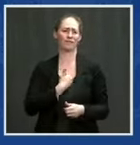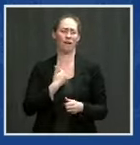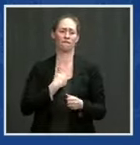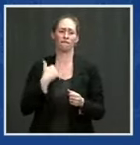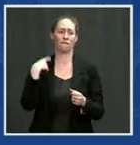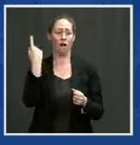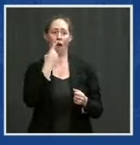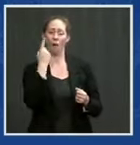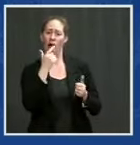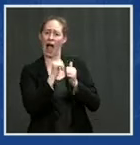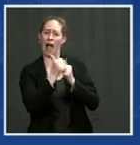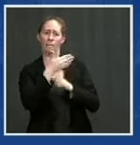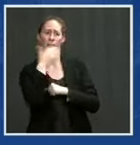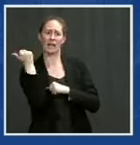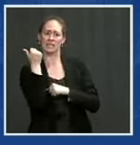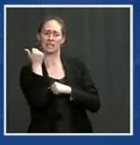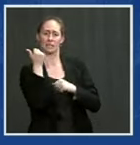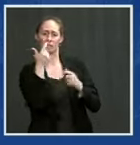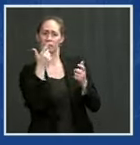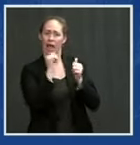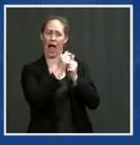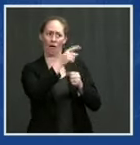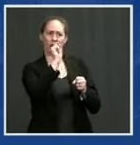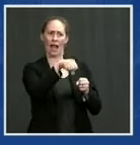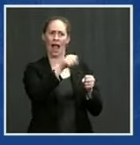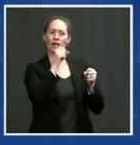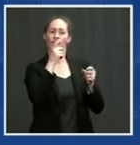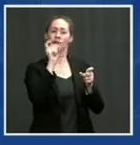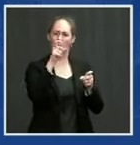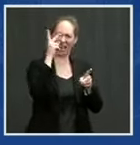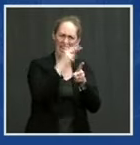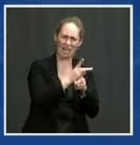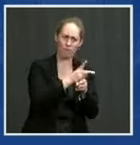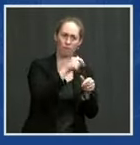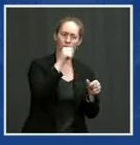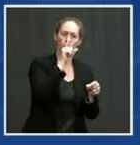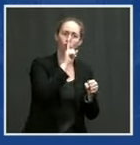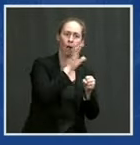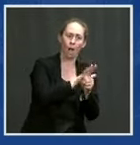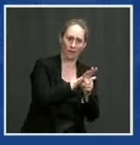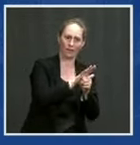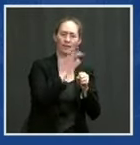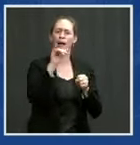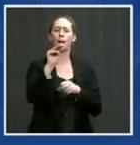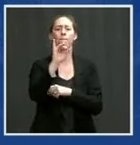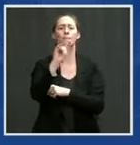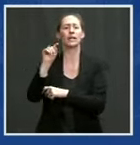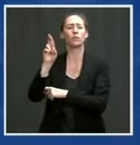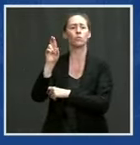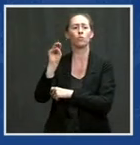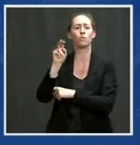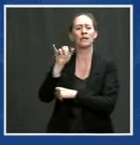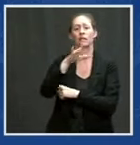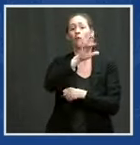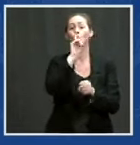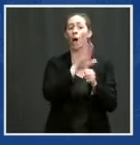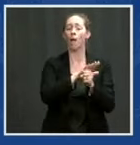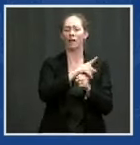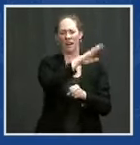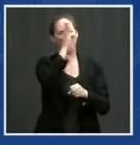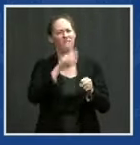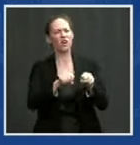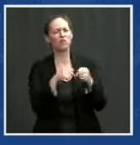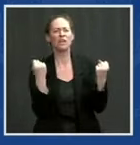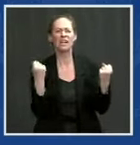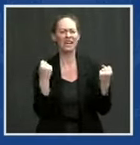keeping your word mitt romney's never broken his word to me you know the senator from alaska and the senator